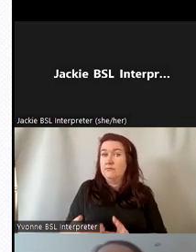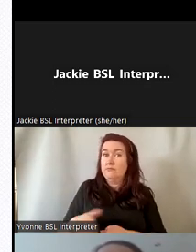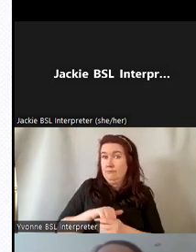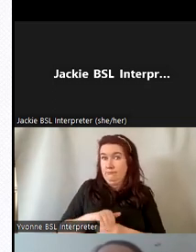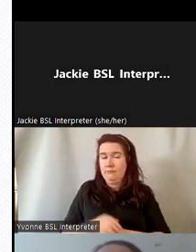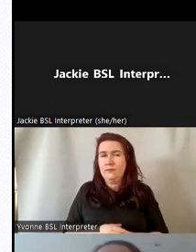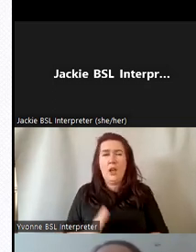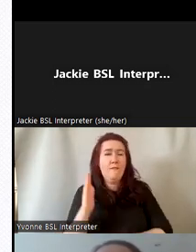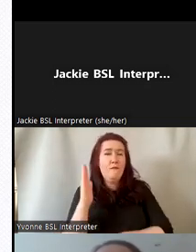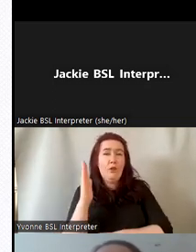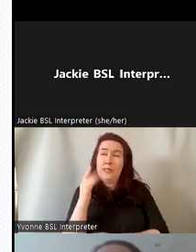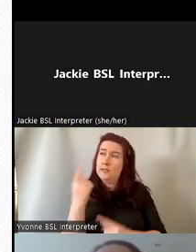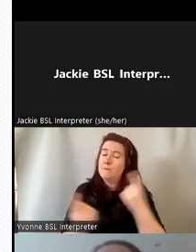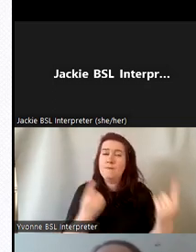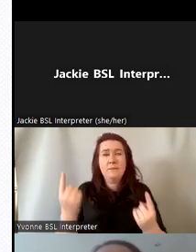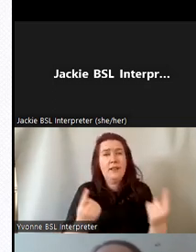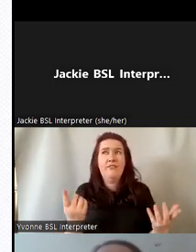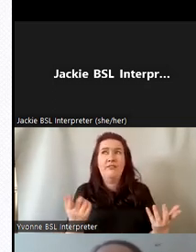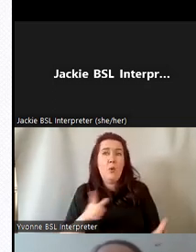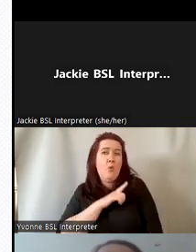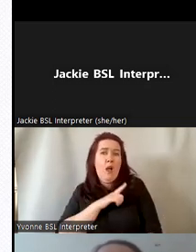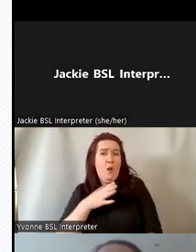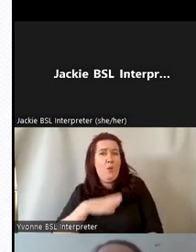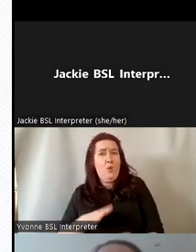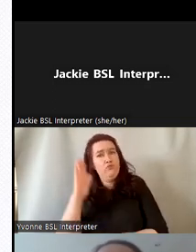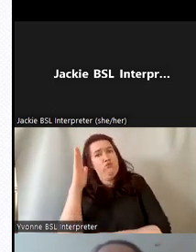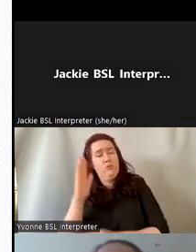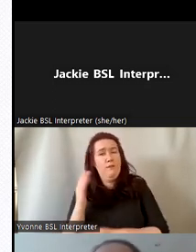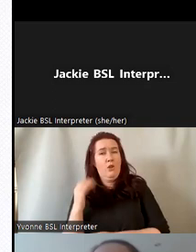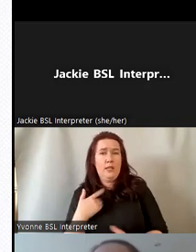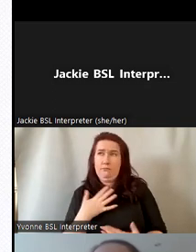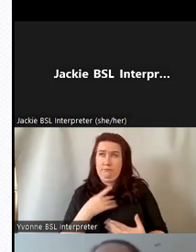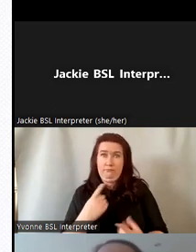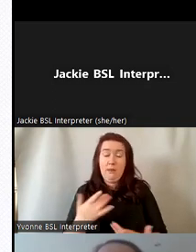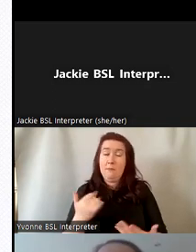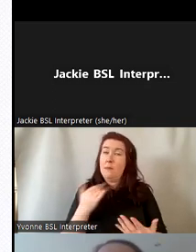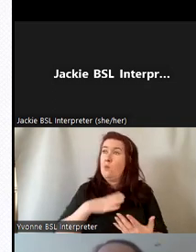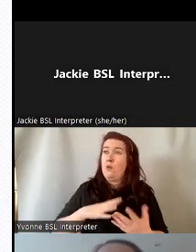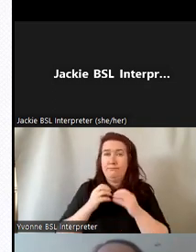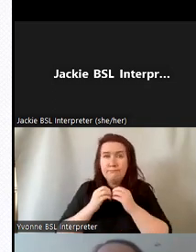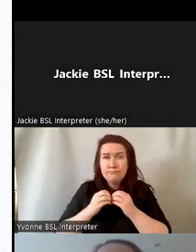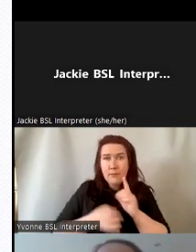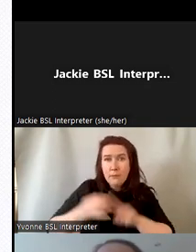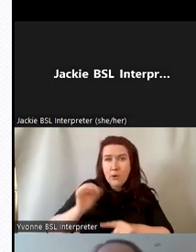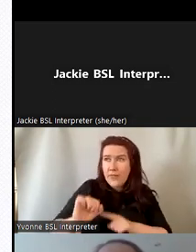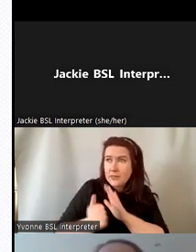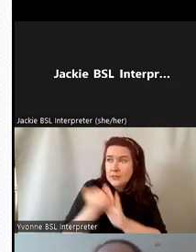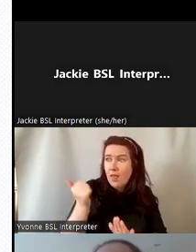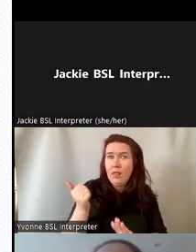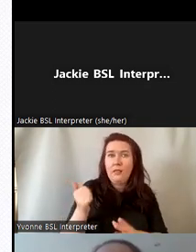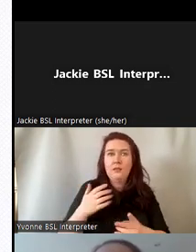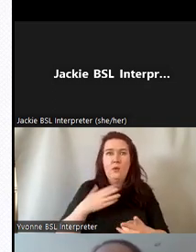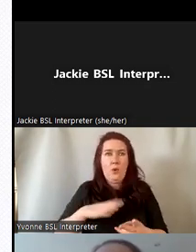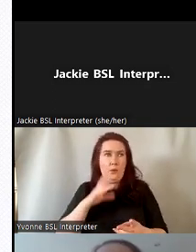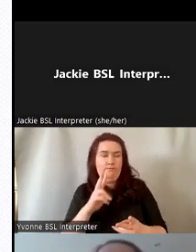volunteers have various reasons for for volunteering they include to improve their skills to enhance employability to